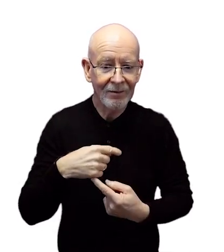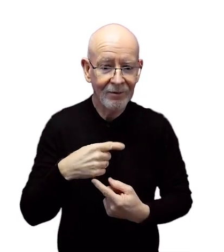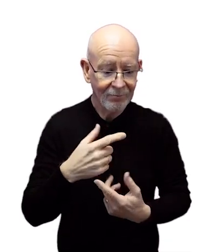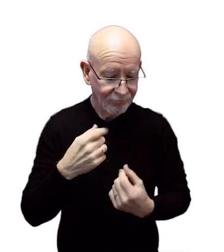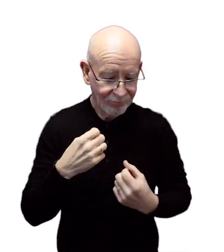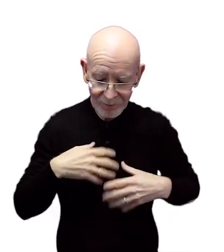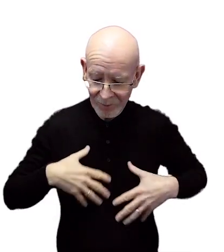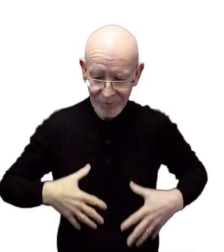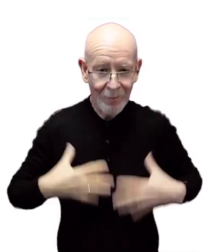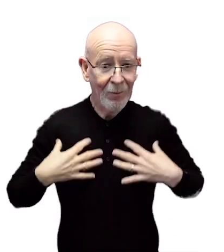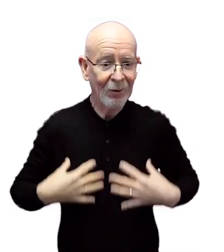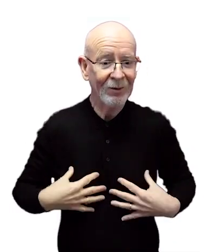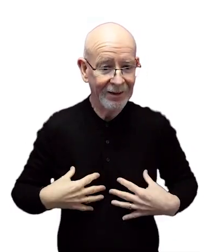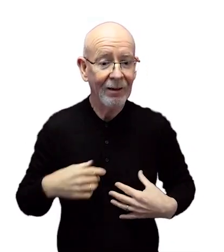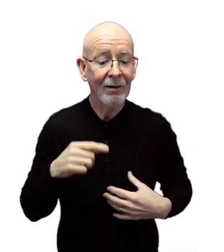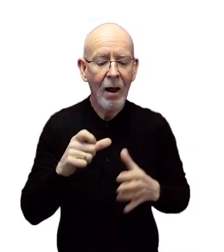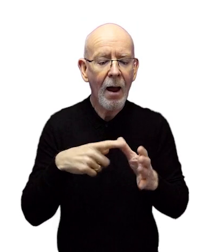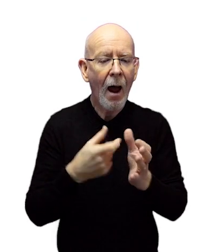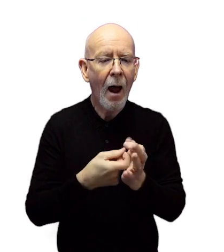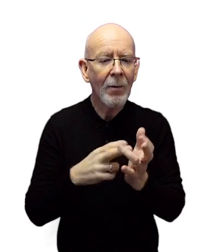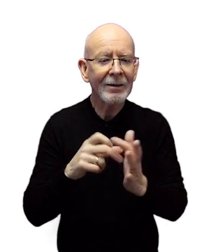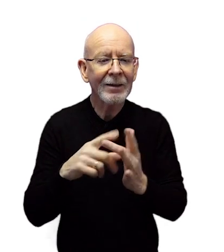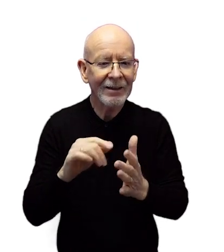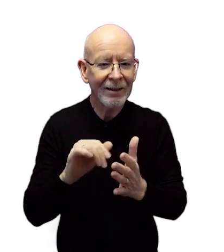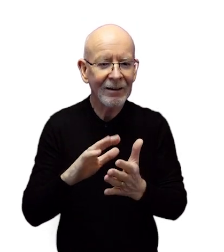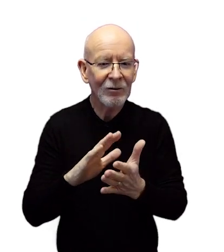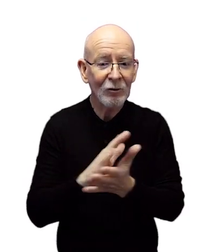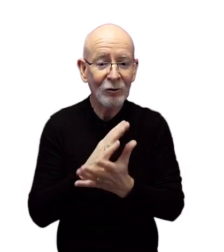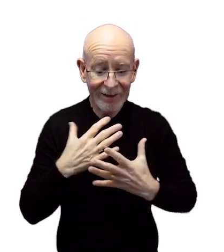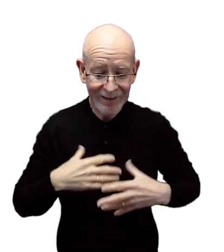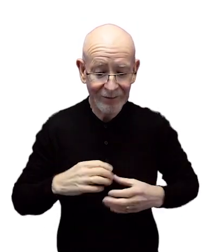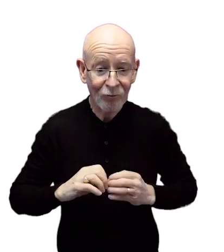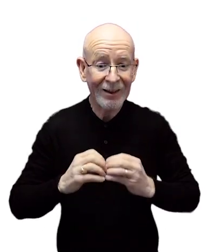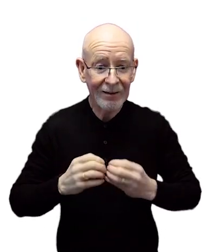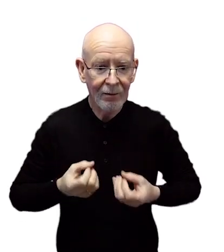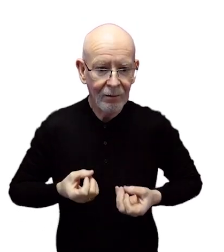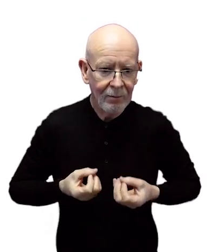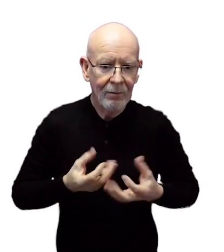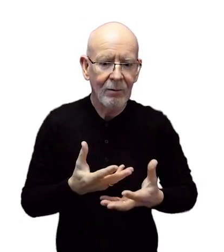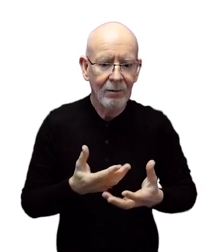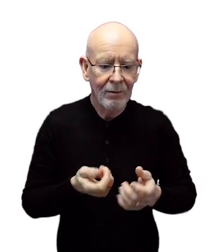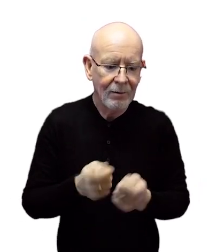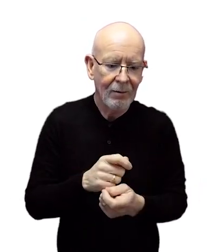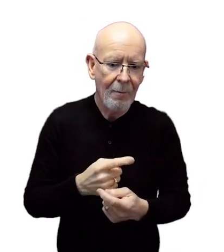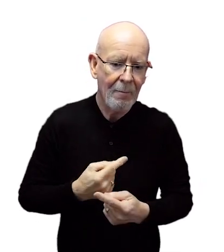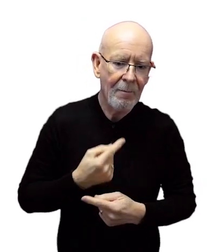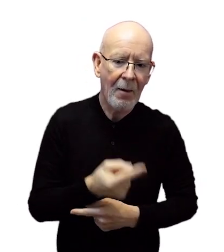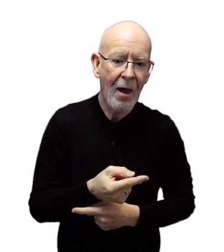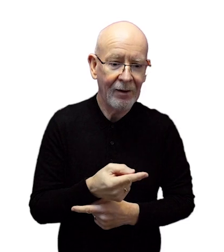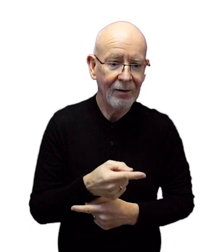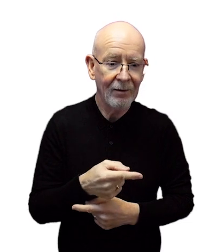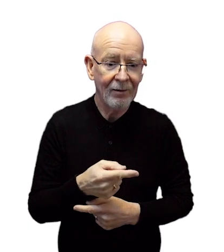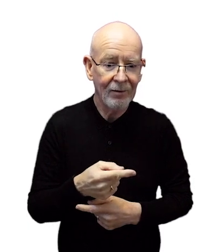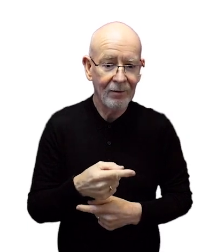cell in the body. Carbon dioxide, which our body creates by using oxygen for energy, becomes a waste product and is